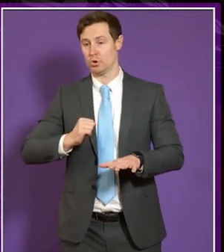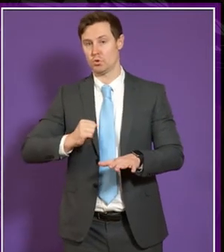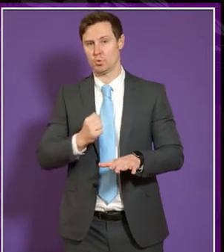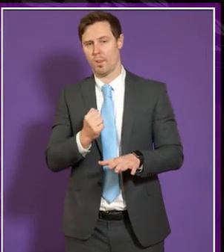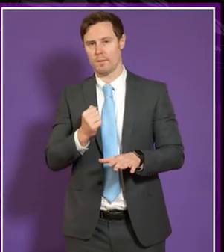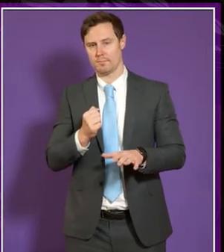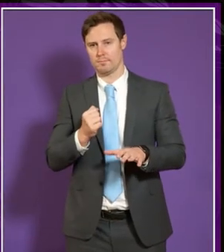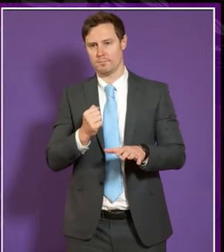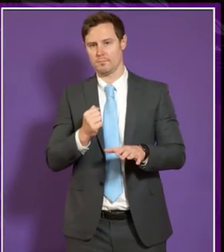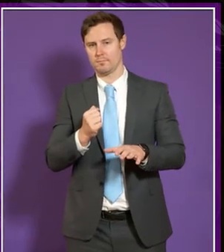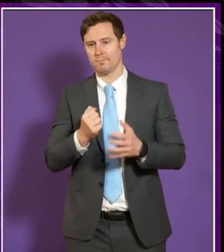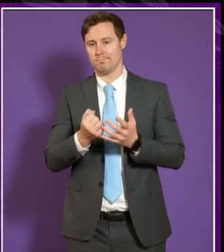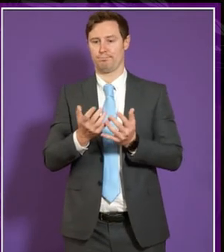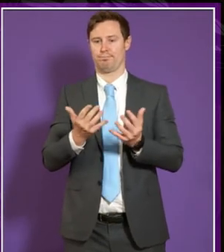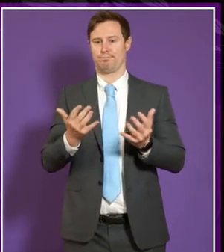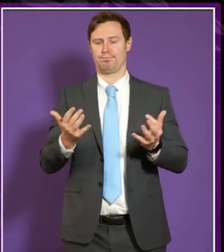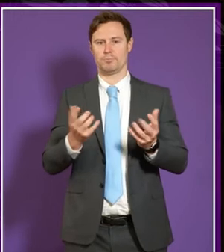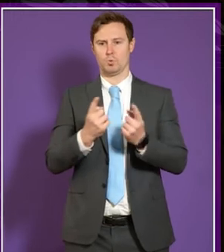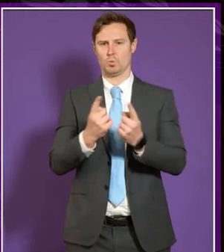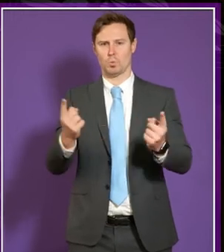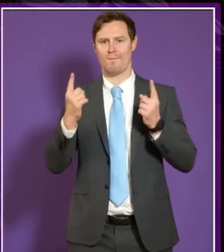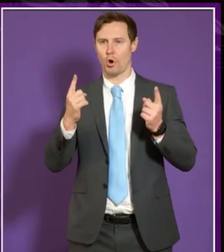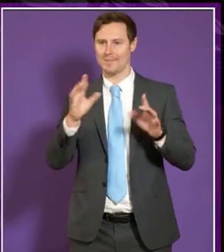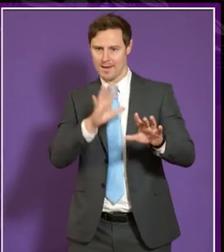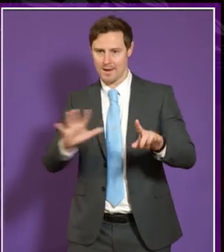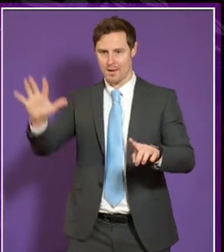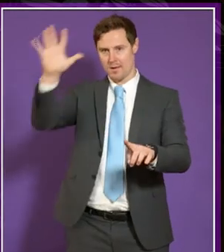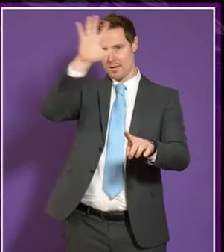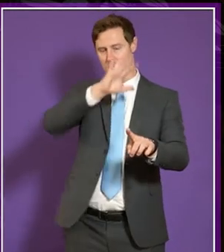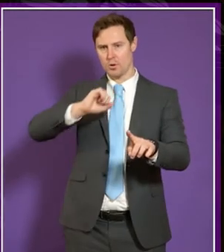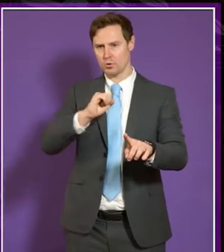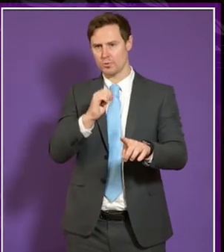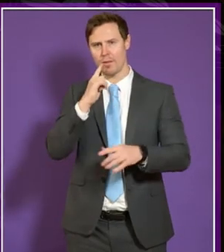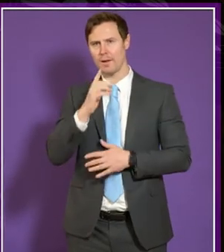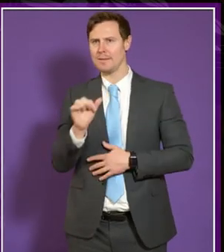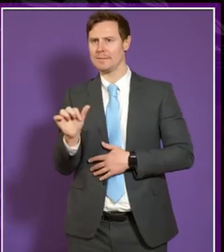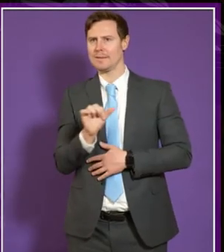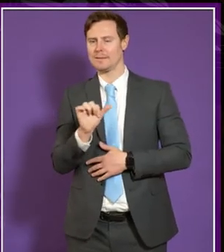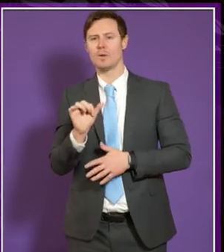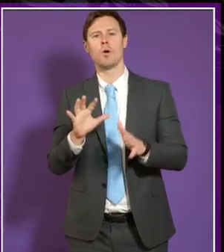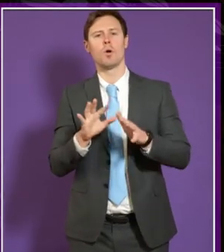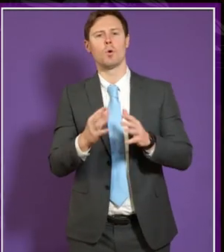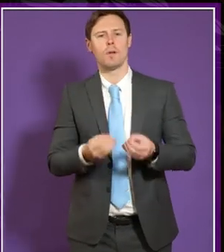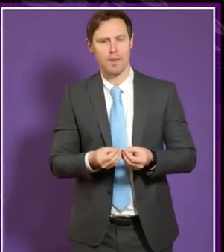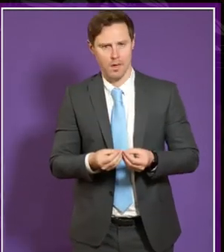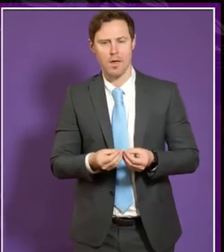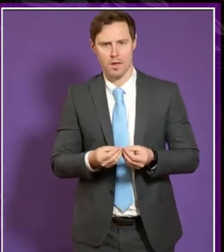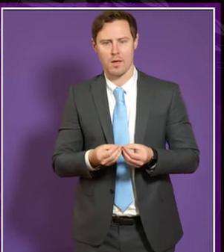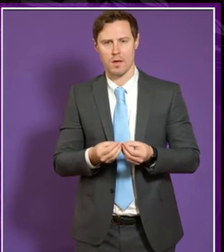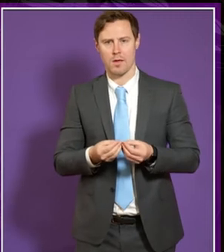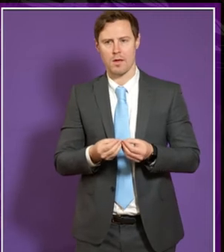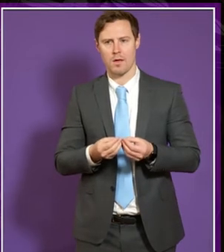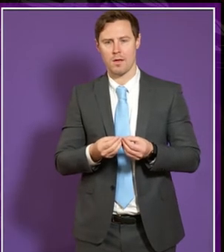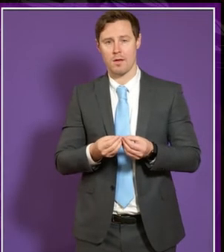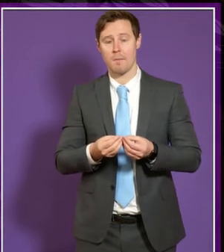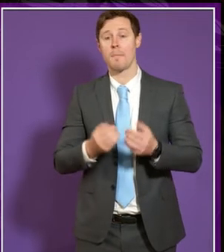voice in terms of the number of institutions in Scotland we are kind of of about 16 in number and there are over there are